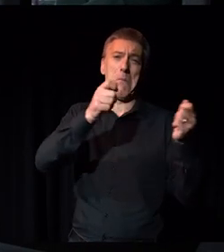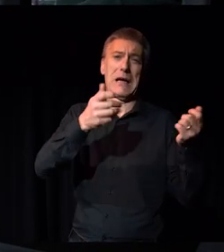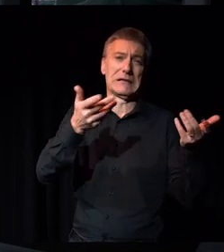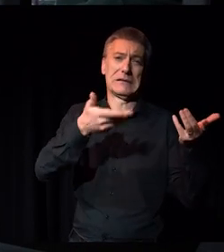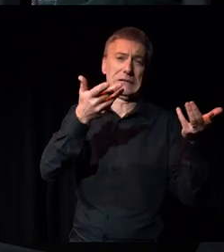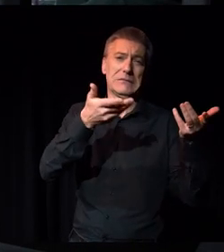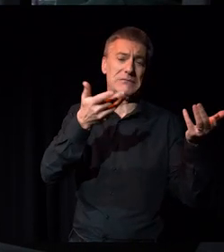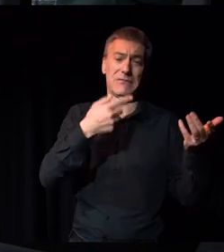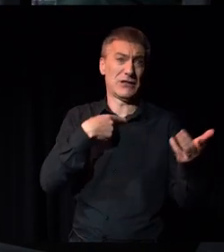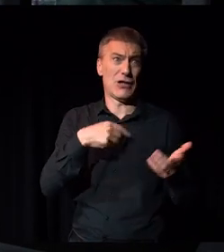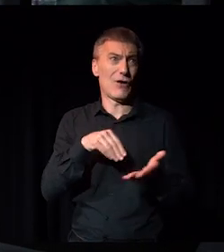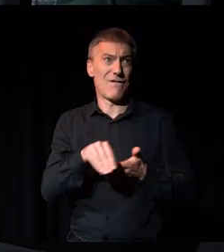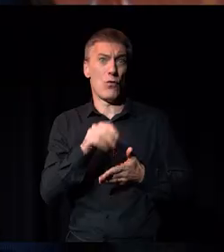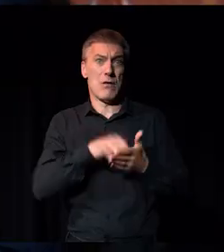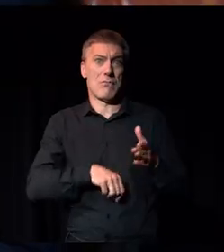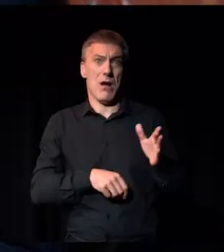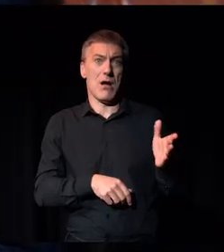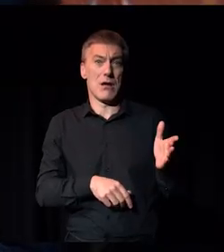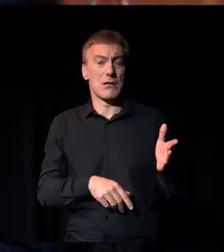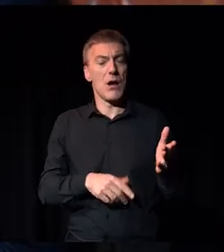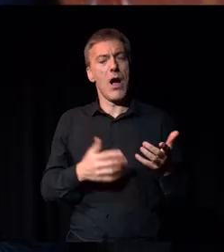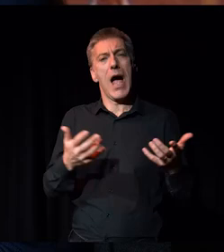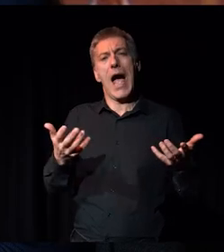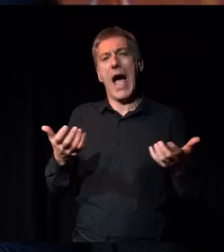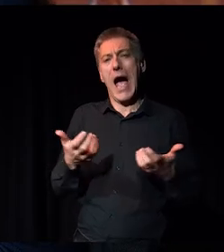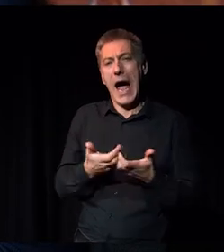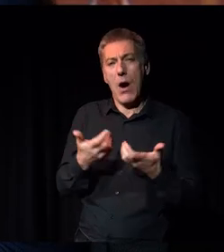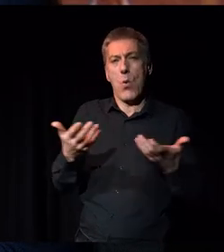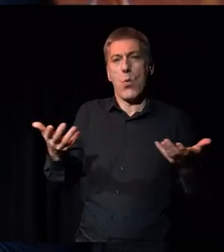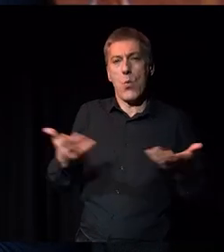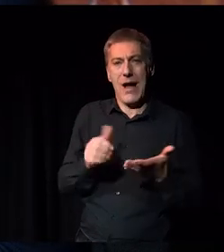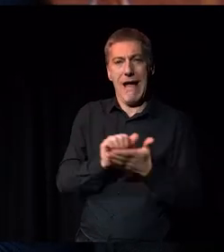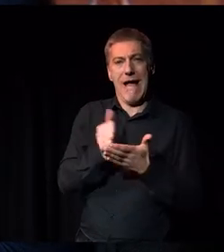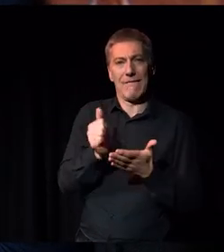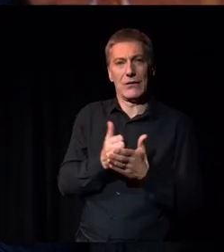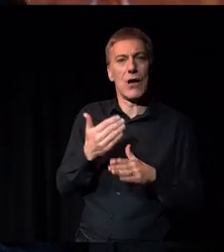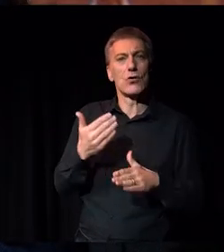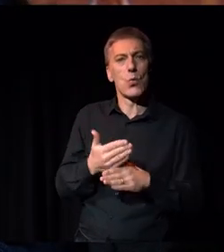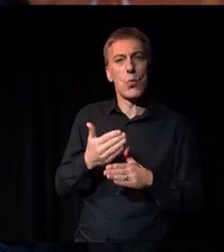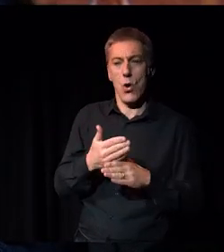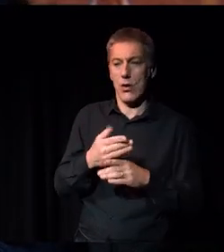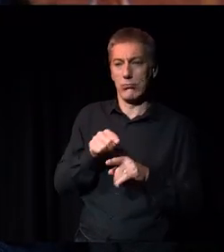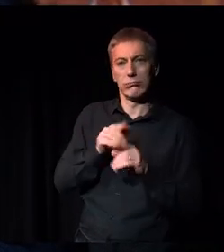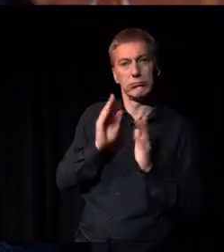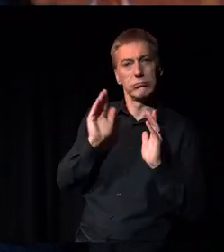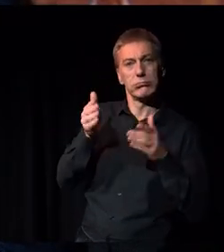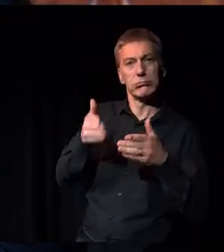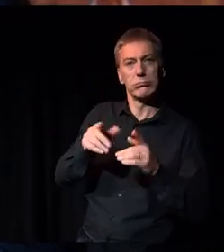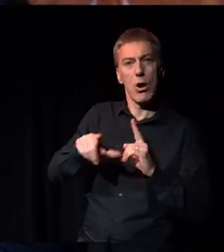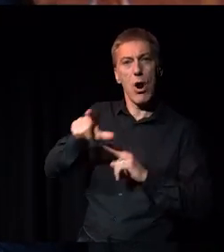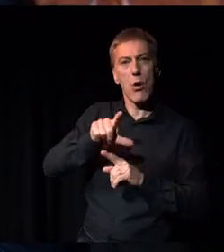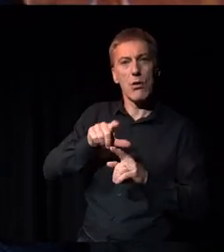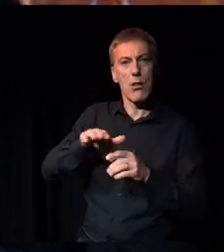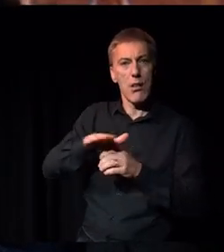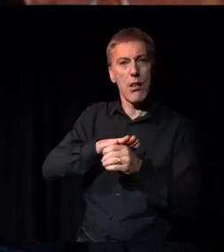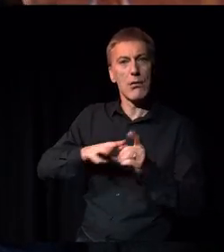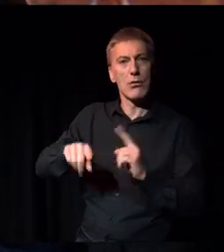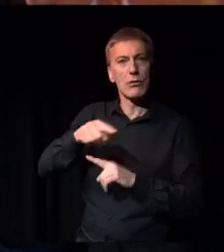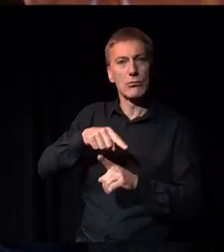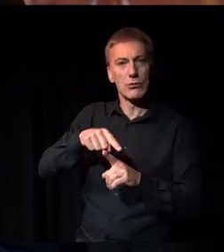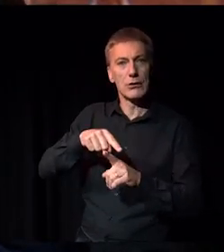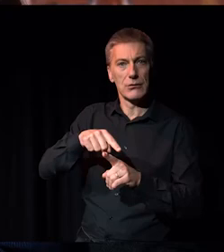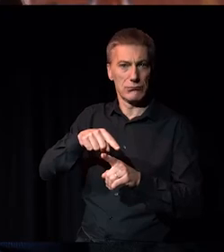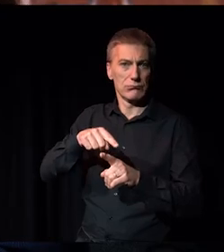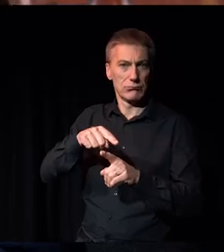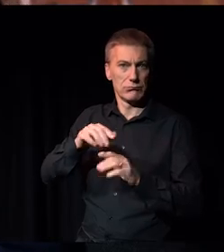probably can't afford to buy it even. So thinking about how we advertise posts to a local community, if the organisation is supposed to be serving that